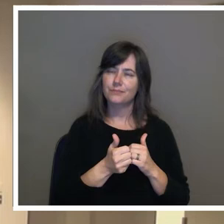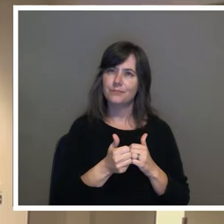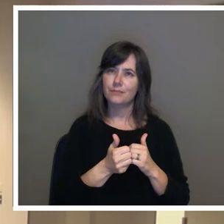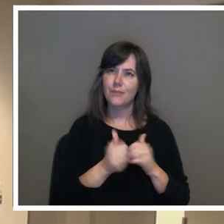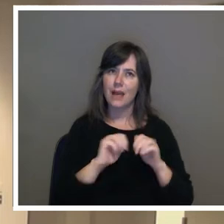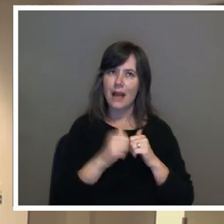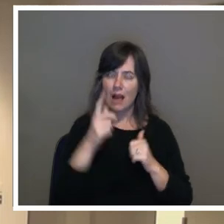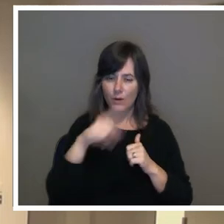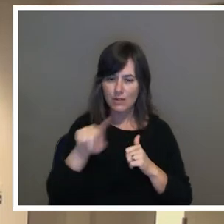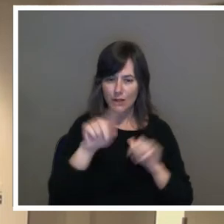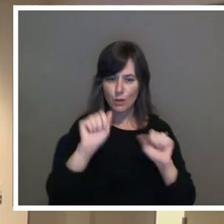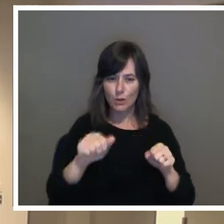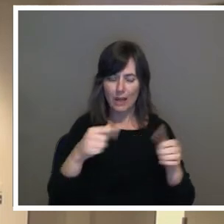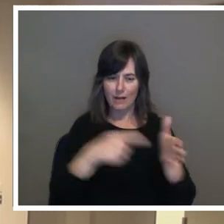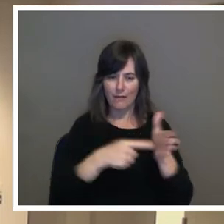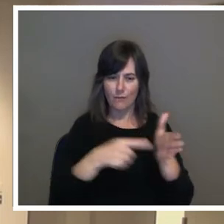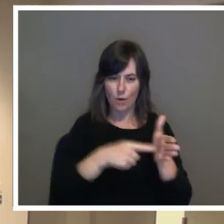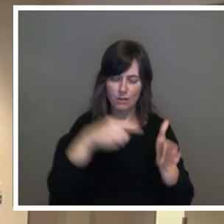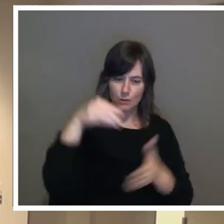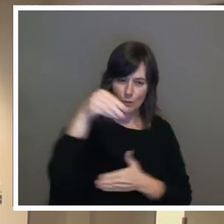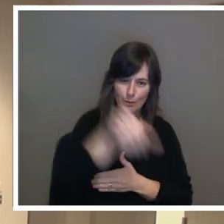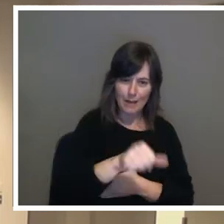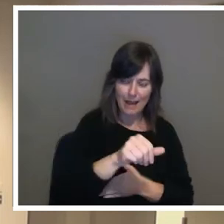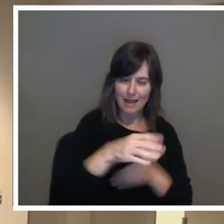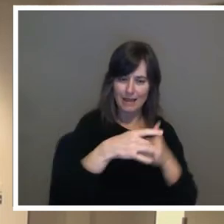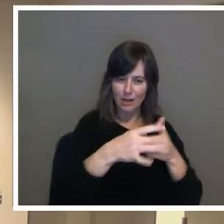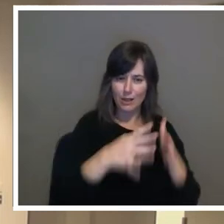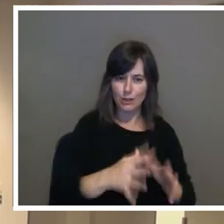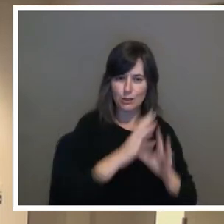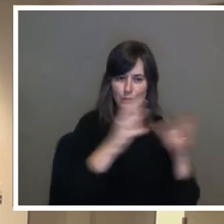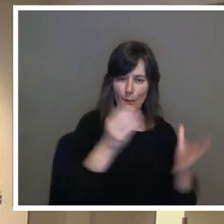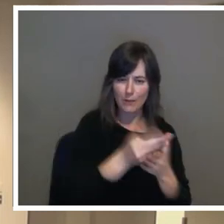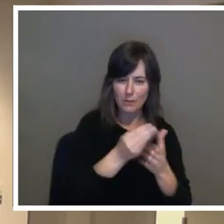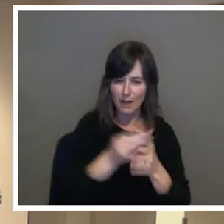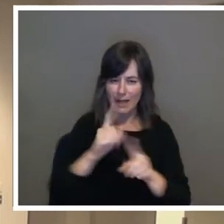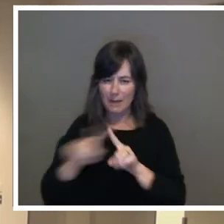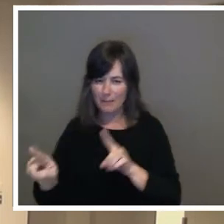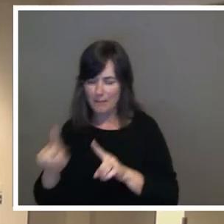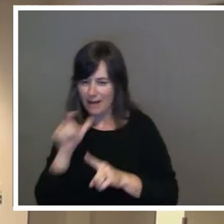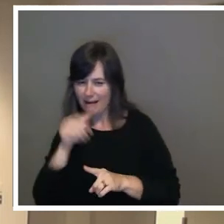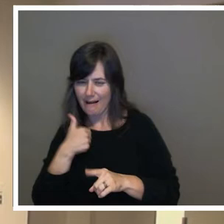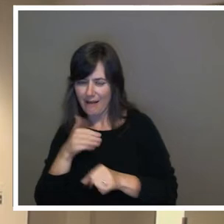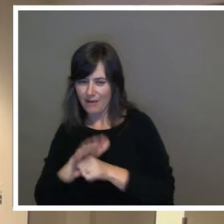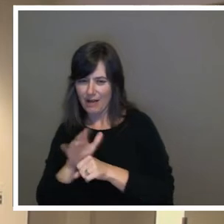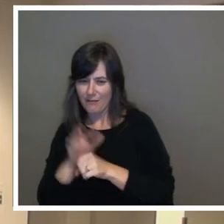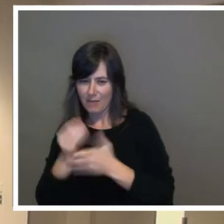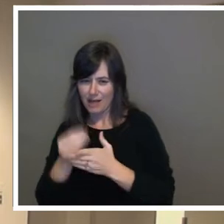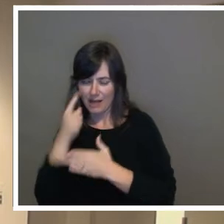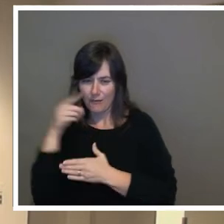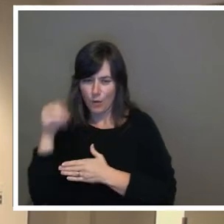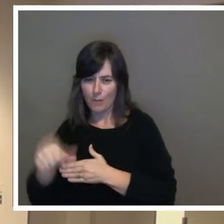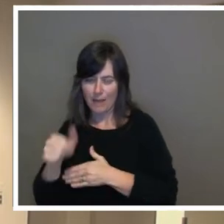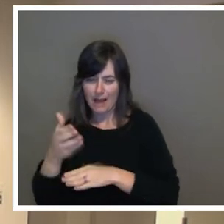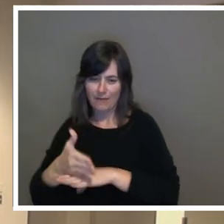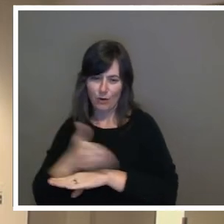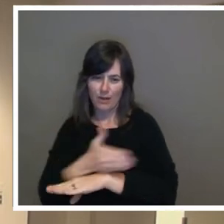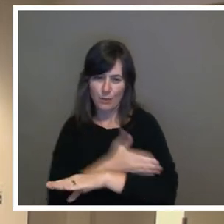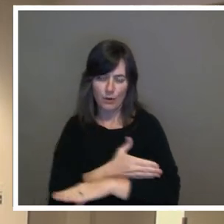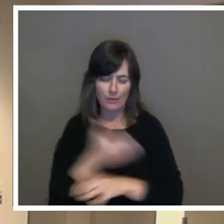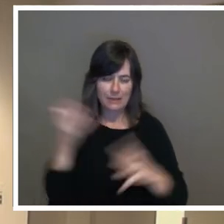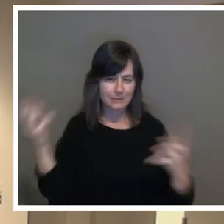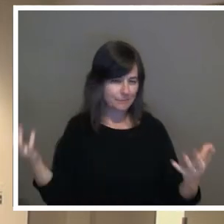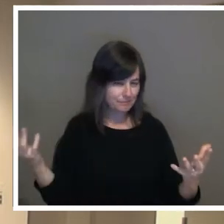afford to pay your leaders so much money and still not have money to pay for these improvements? And in addition,